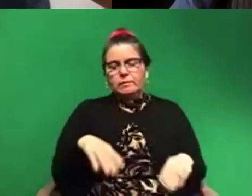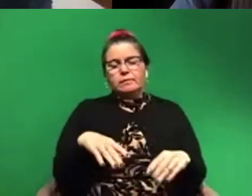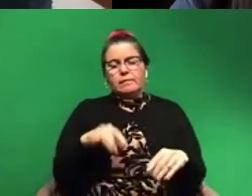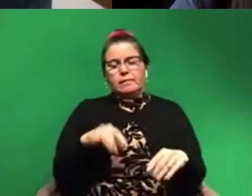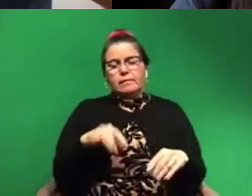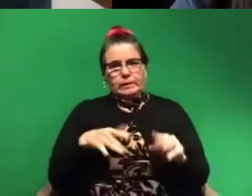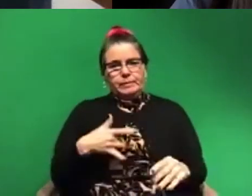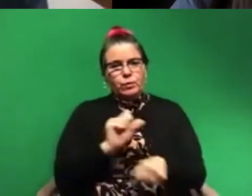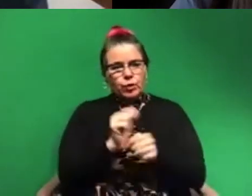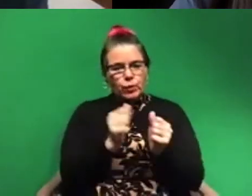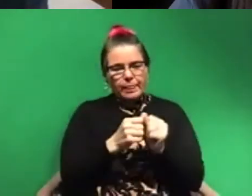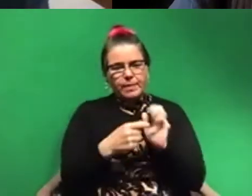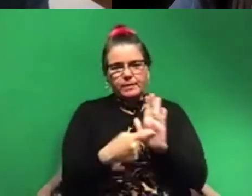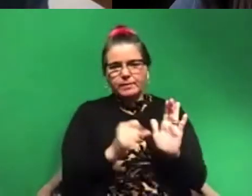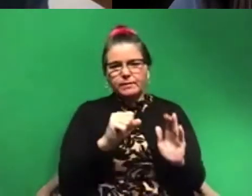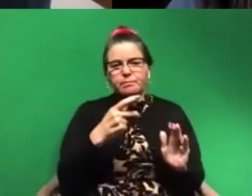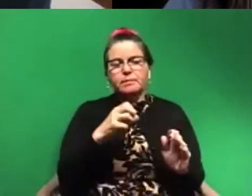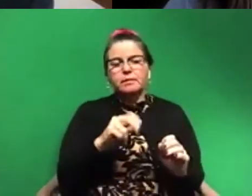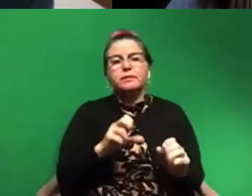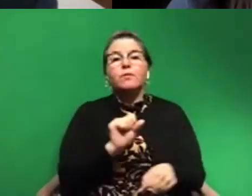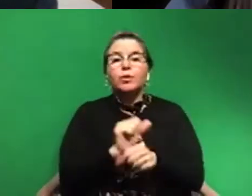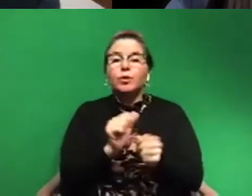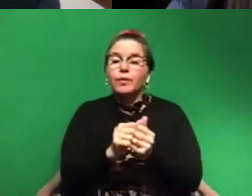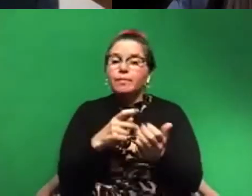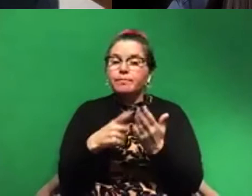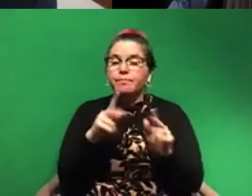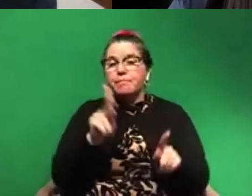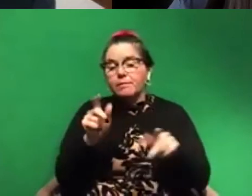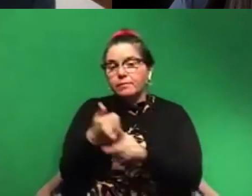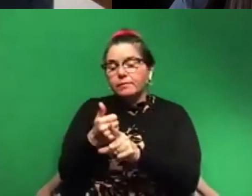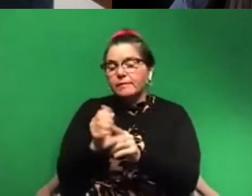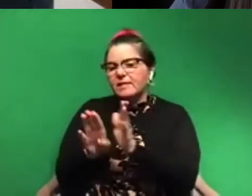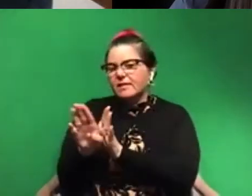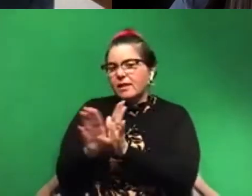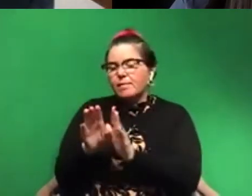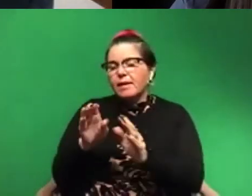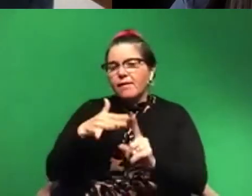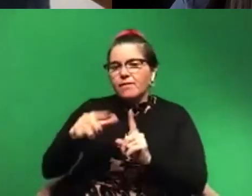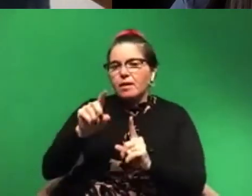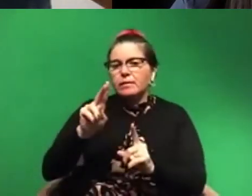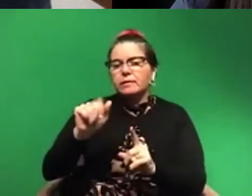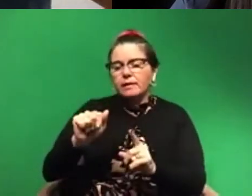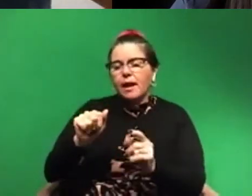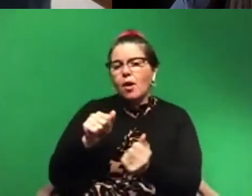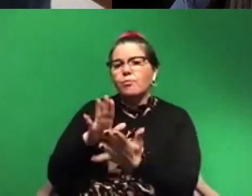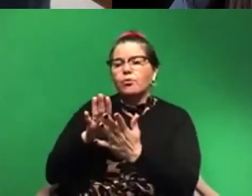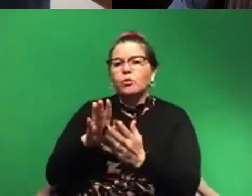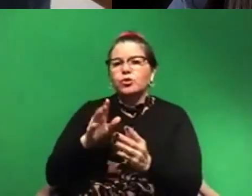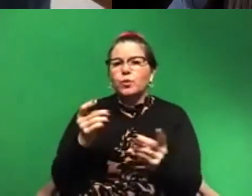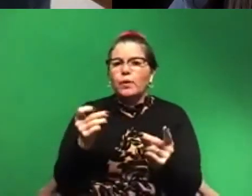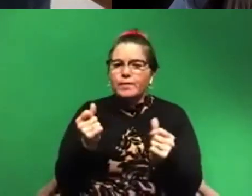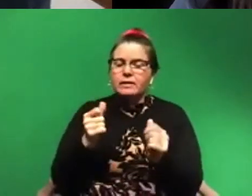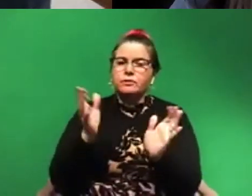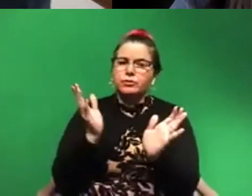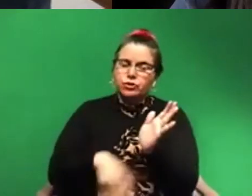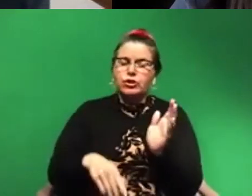with specimens. And then also I work with the people who are developing that environmental DNA approach to be able to be able to rapidly, cheaply, and